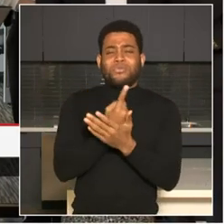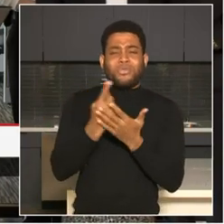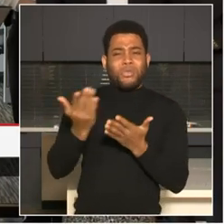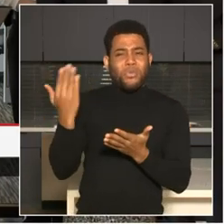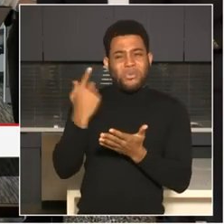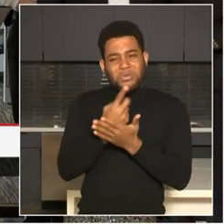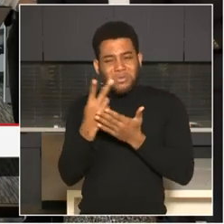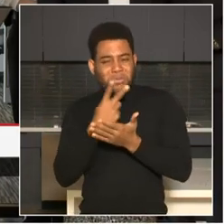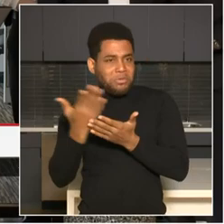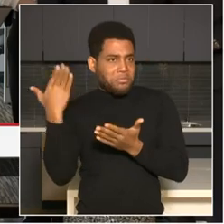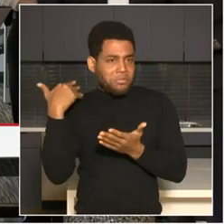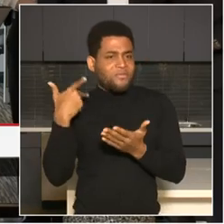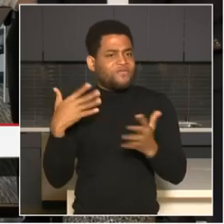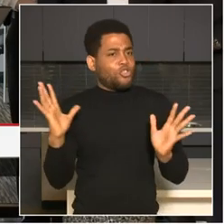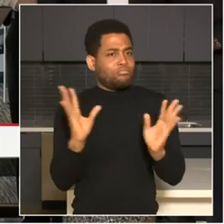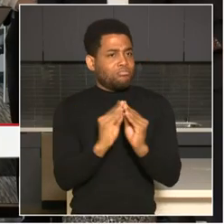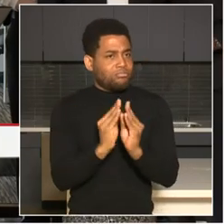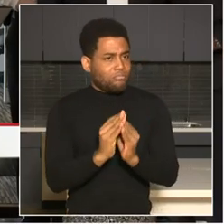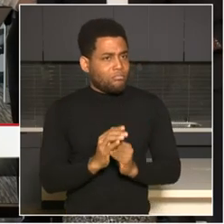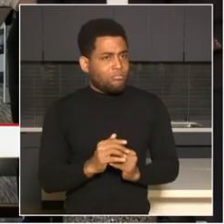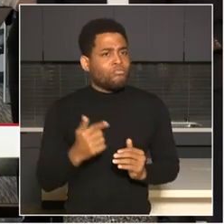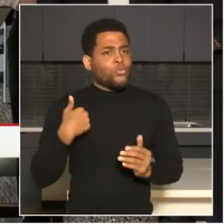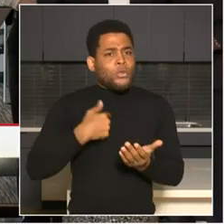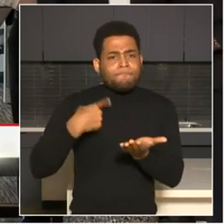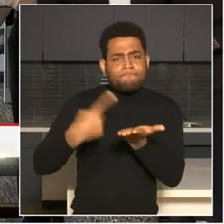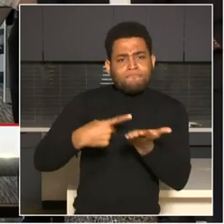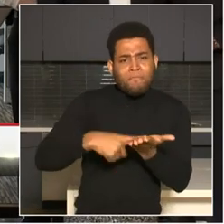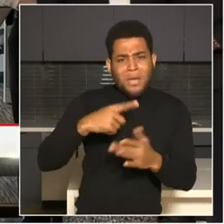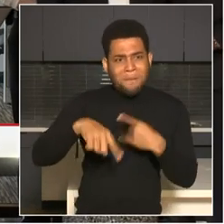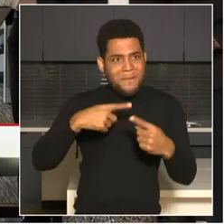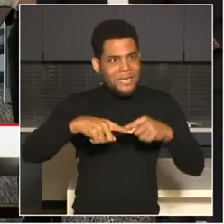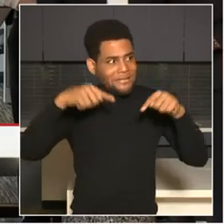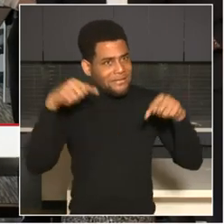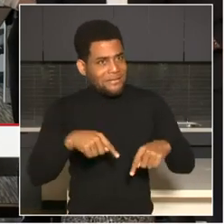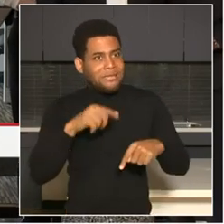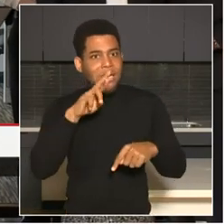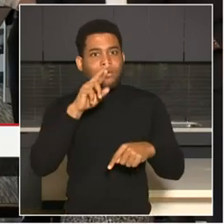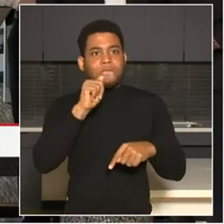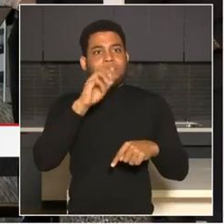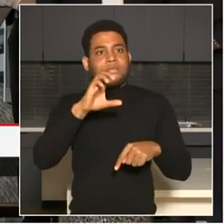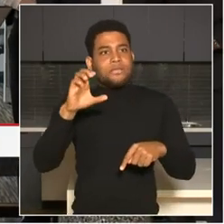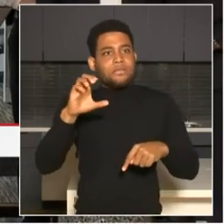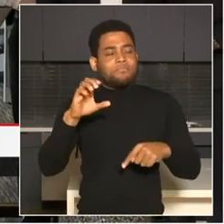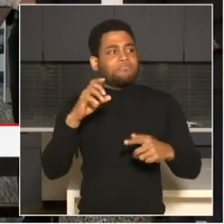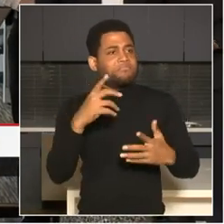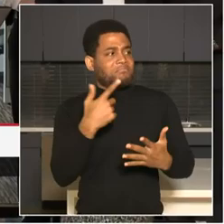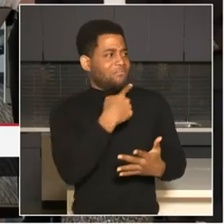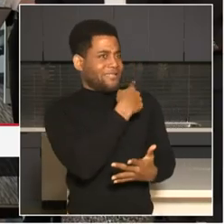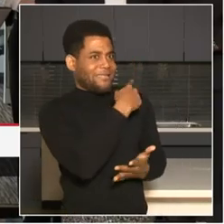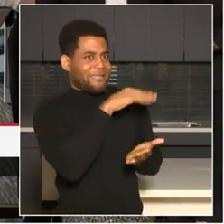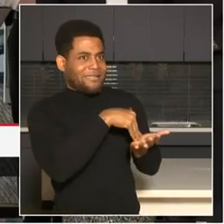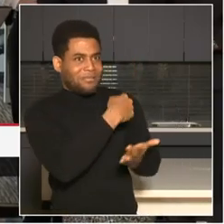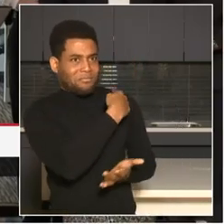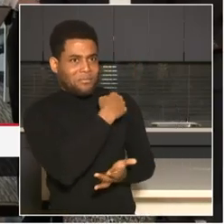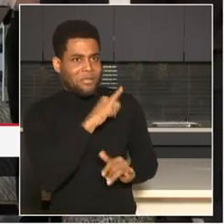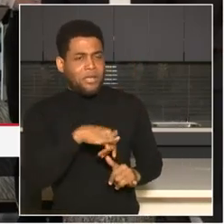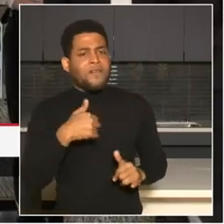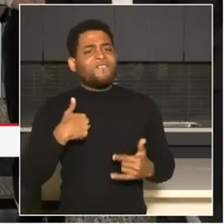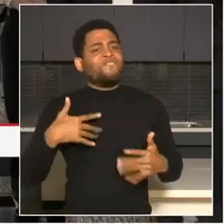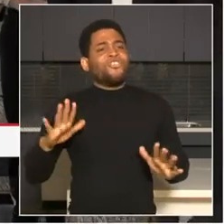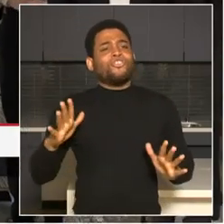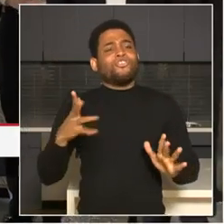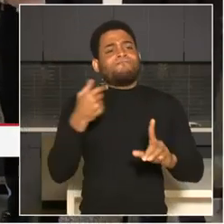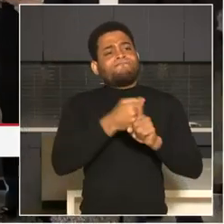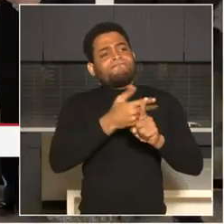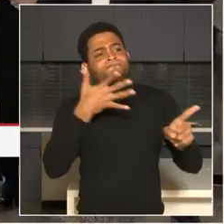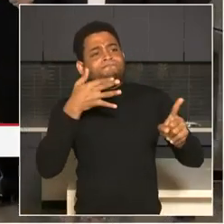Everyone you see standing here today immediately, immediately accepted the opportunity to join us